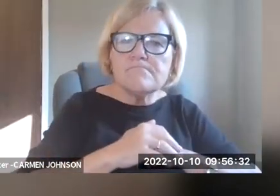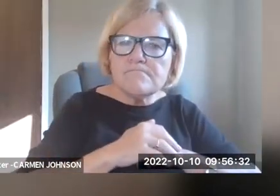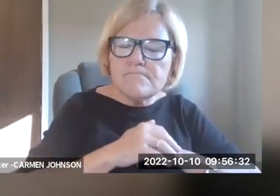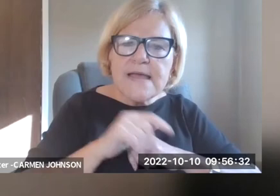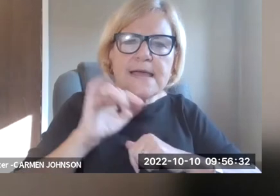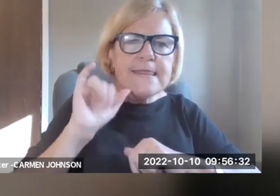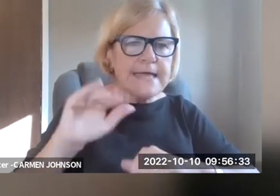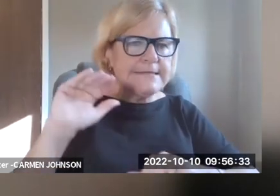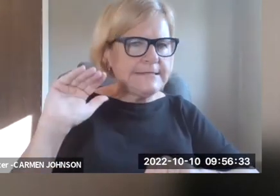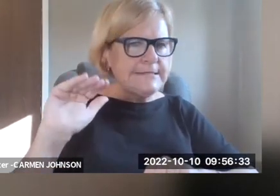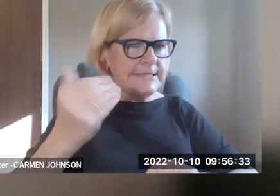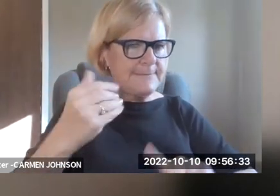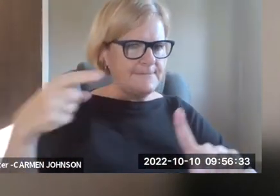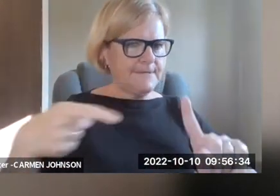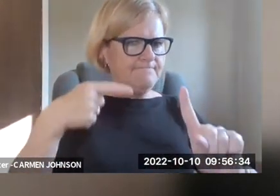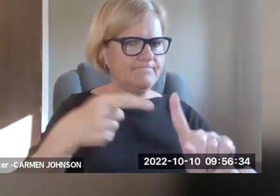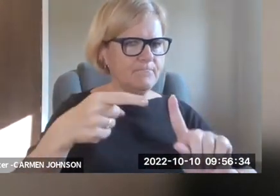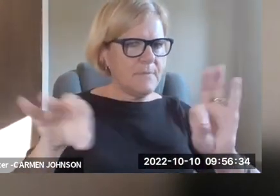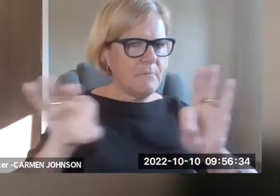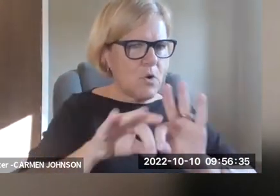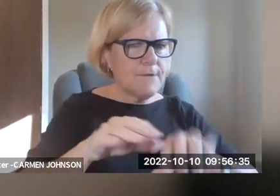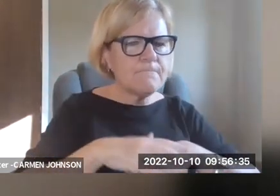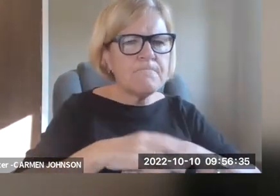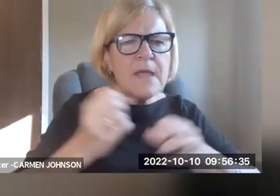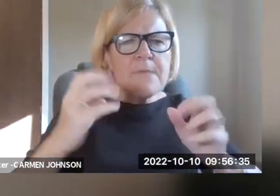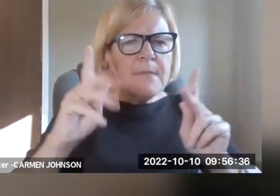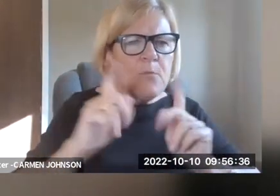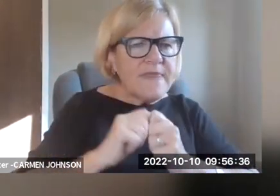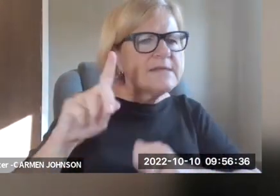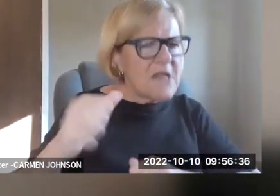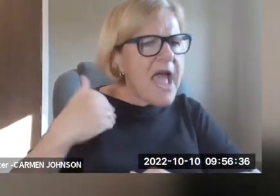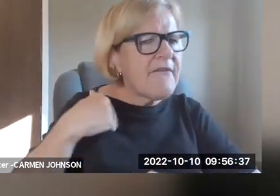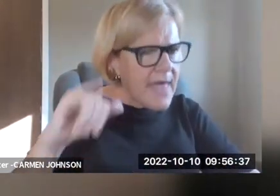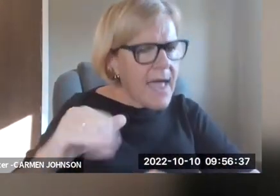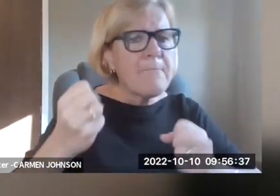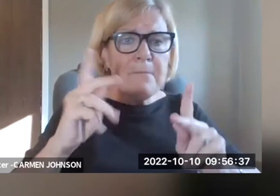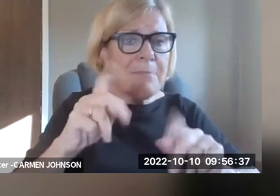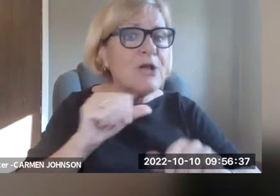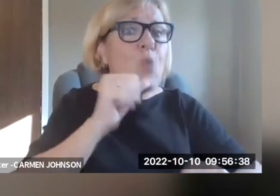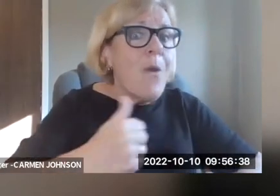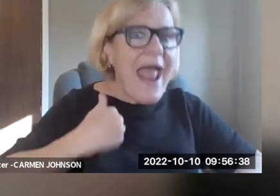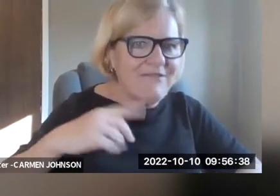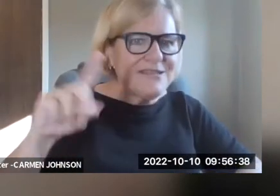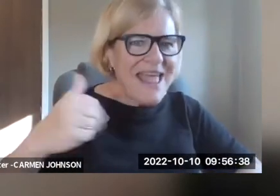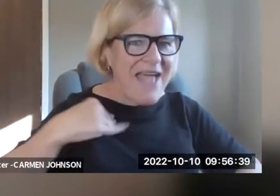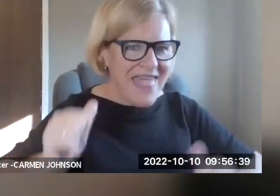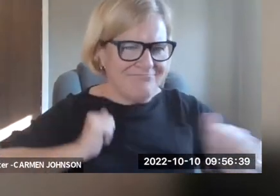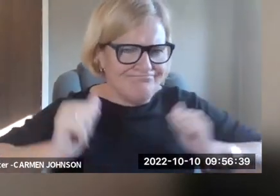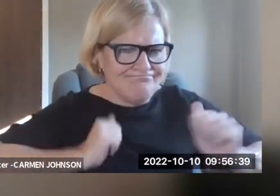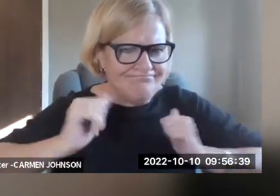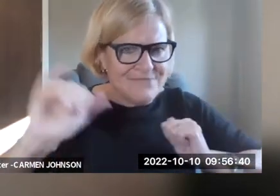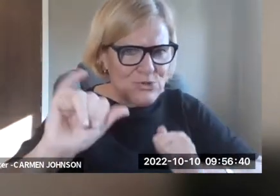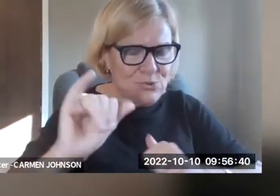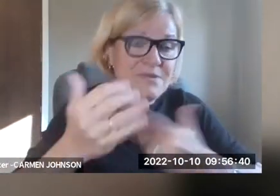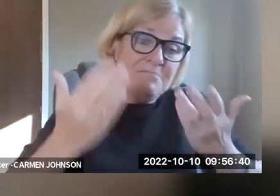and, um, stick-to-itiveness and gumption. And those, those seem to me to be the root really important things.